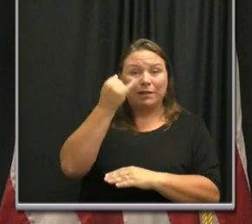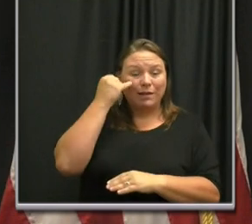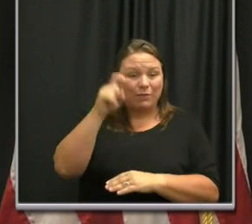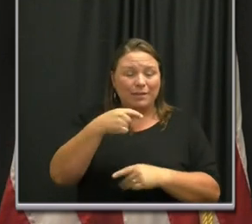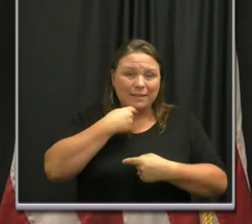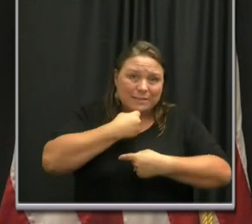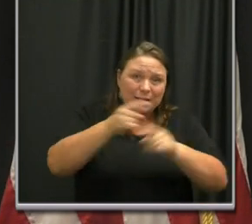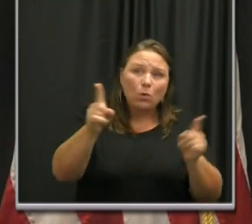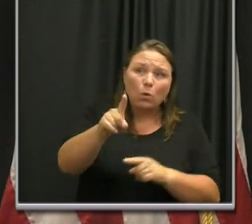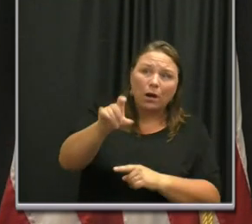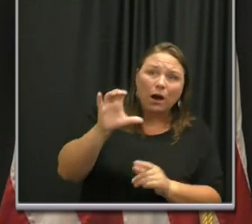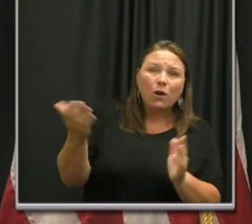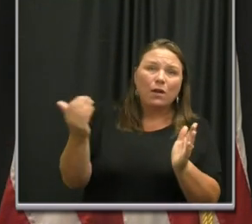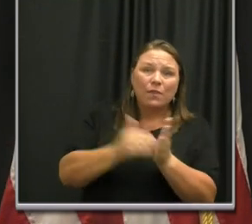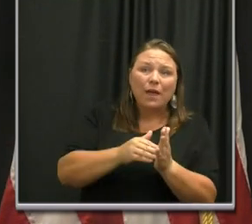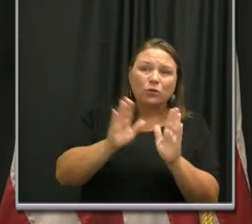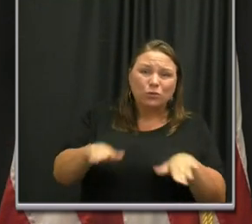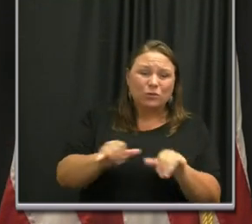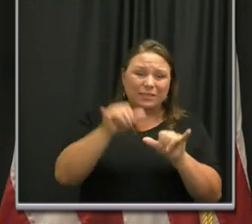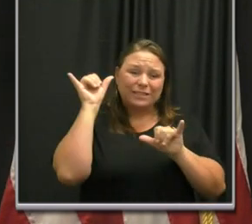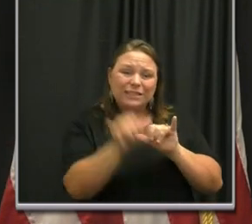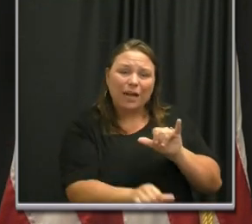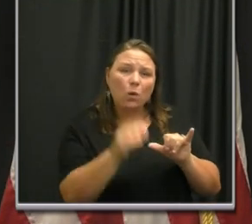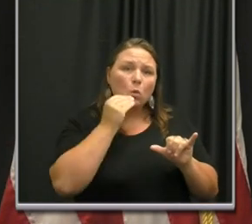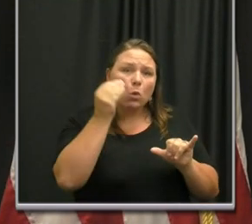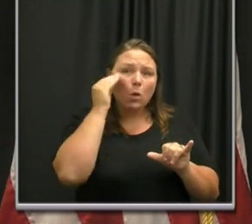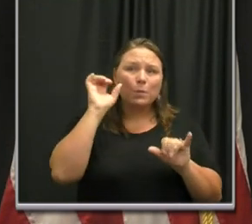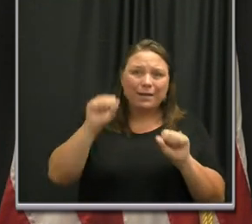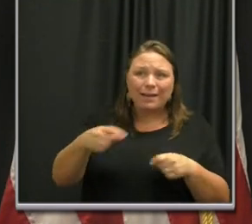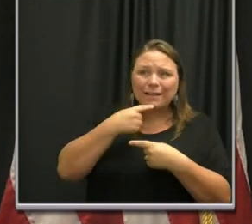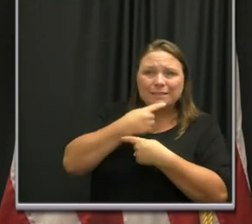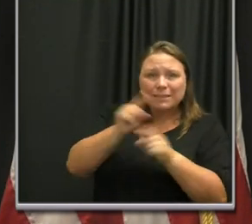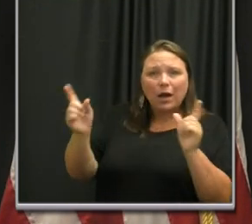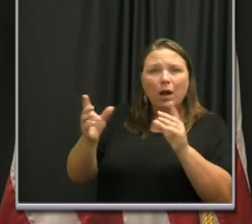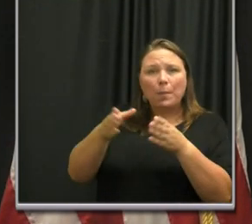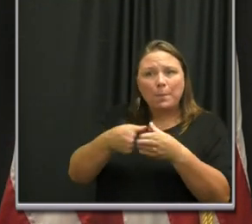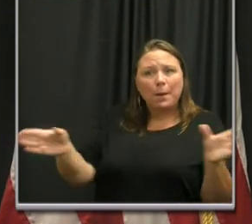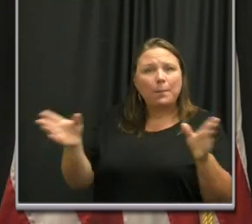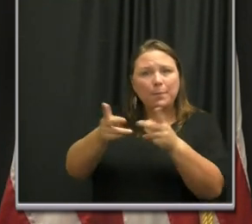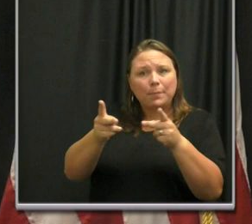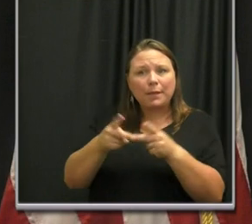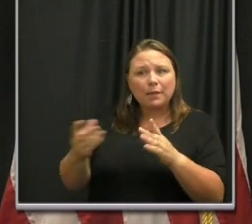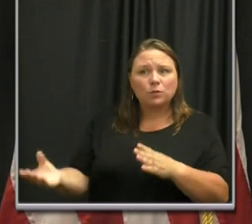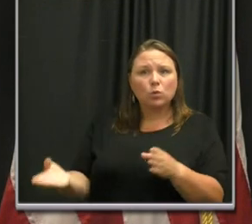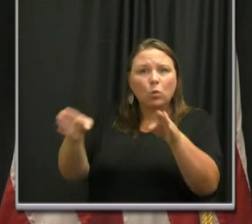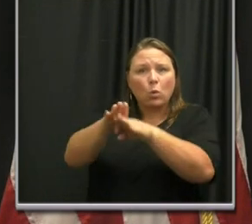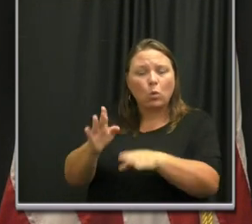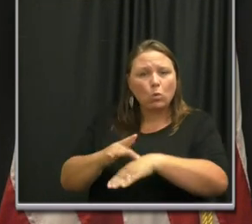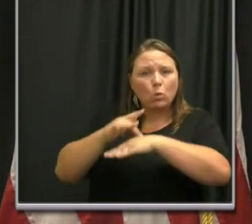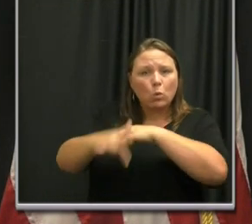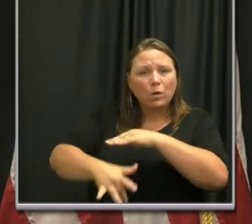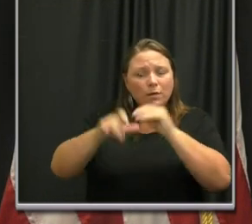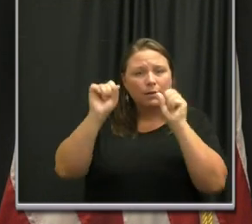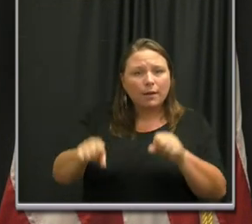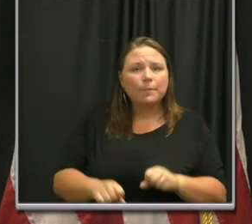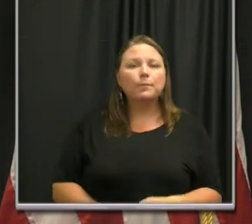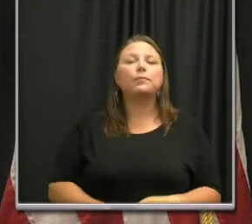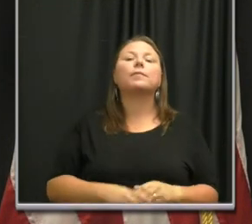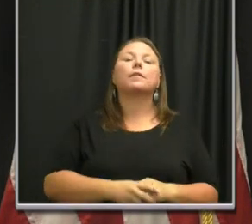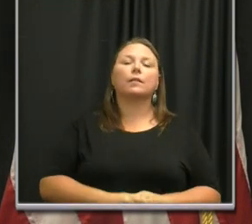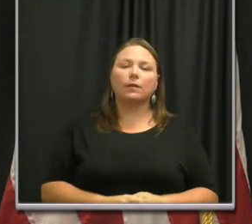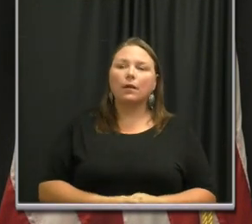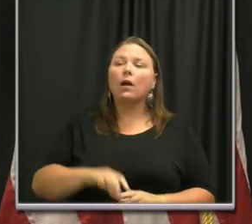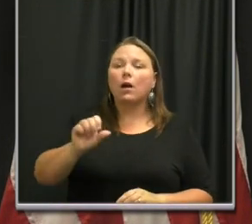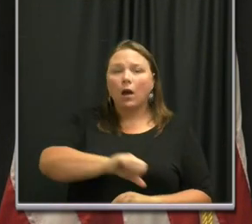100,000 children to stay home, we can tell public facilities to close early. Similar ordinances are